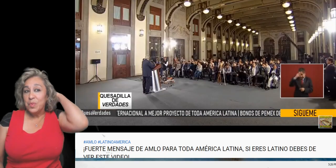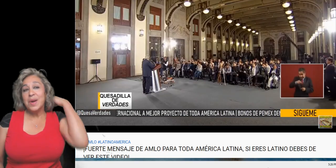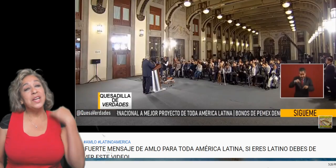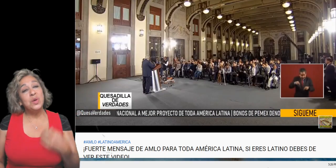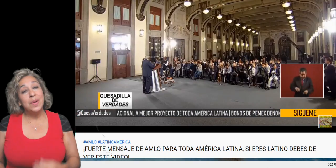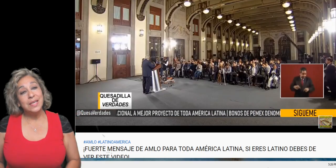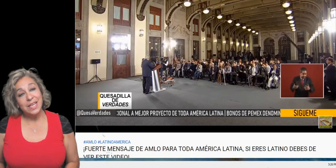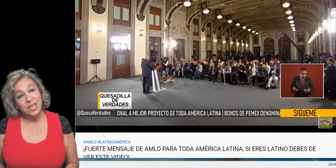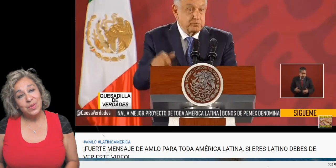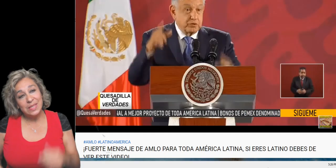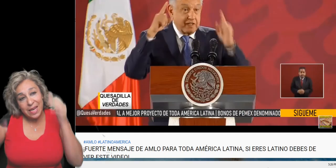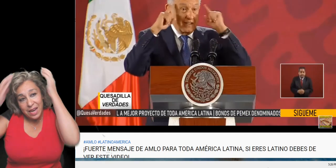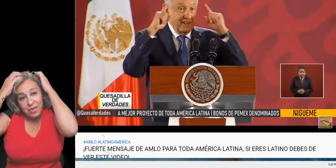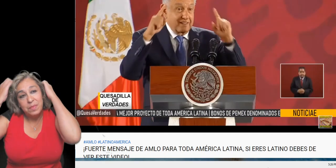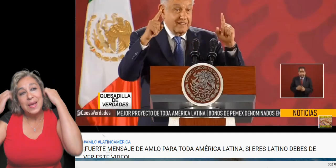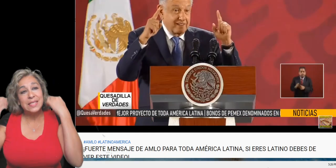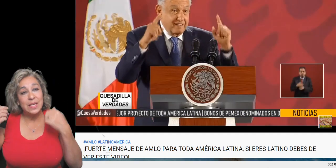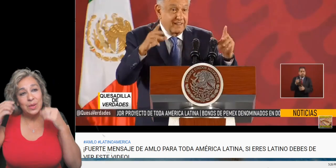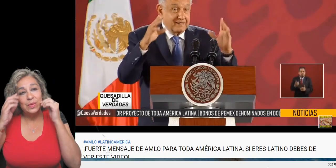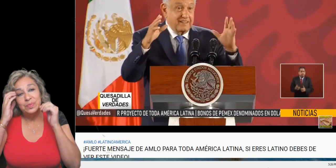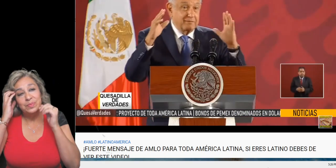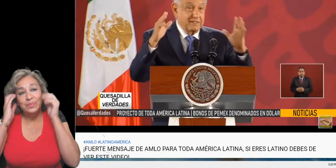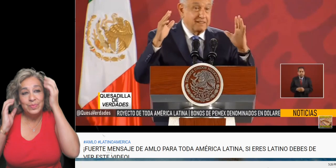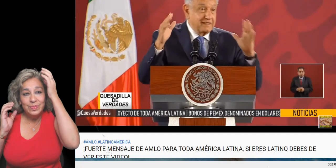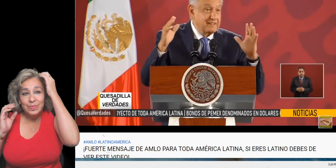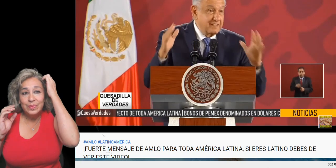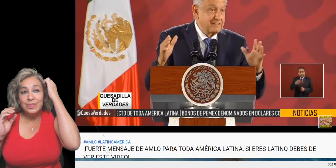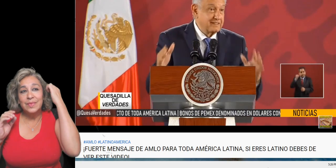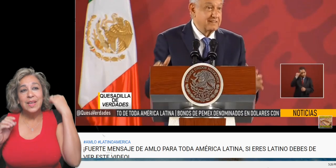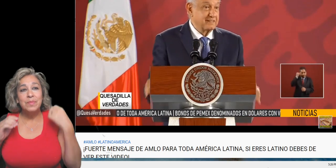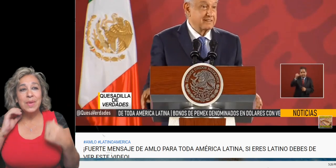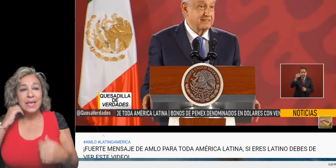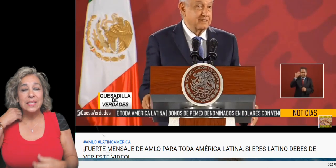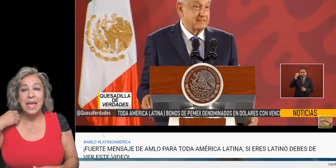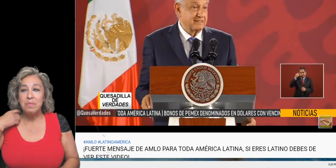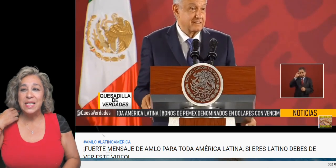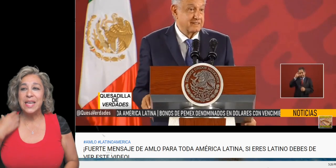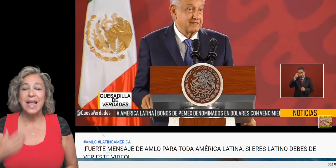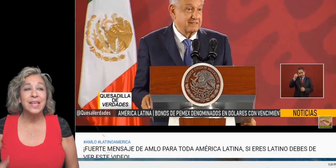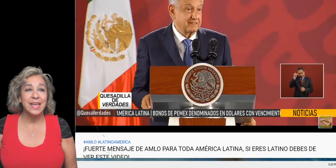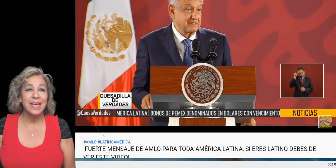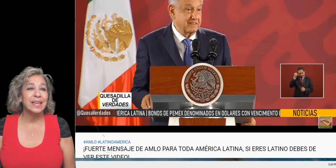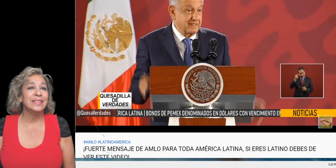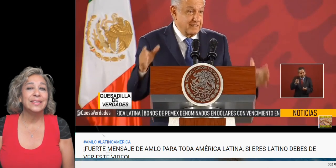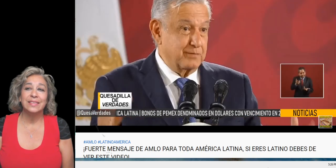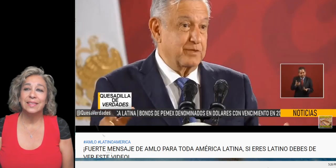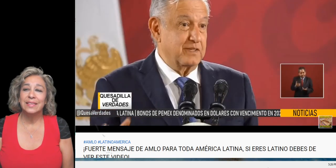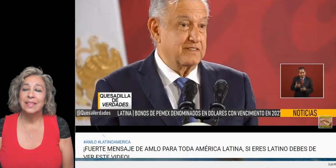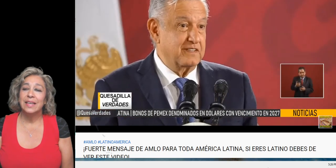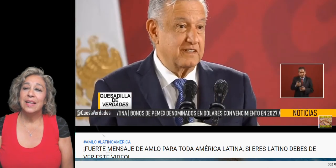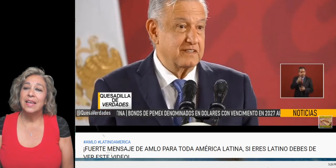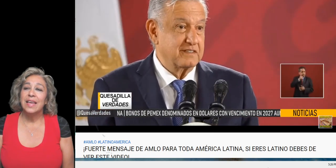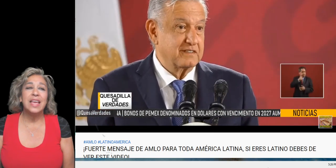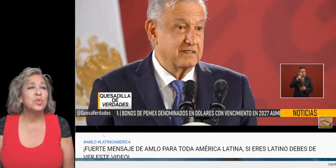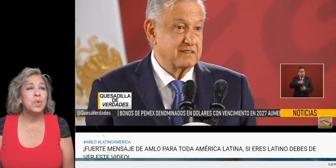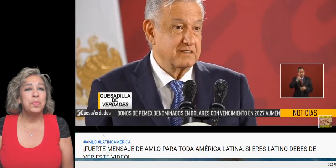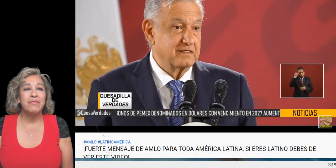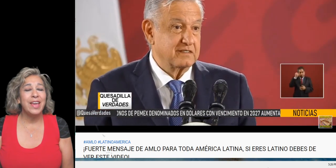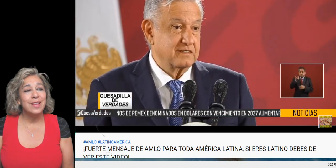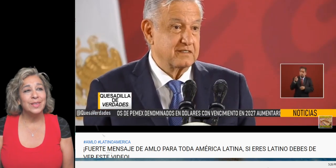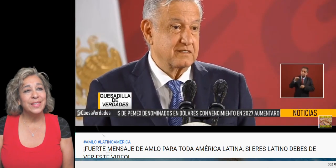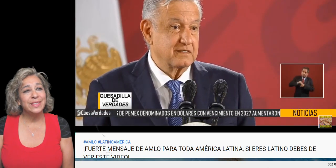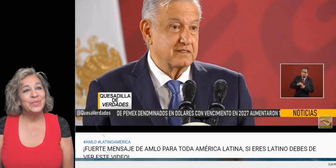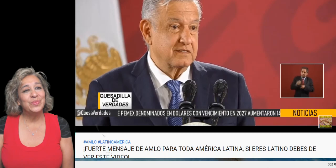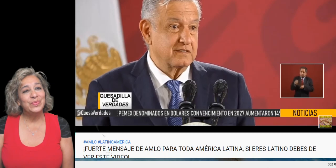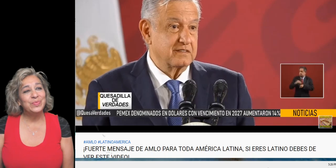But what I do want to tell you is that here in Mexico. Because that mentality. Is what